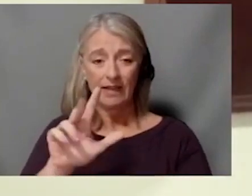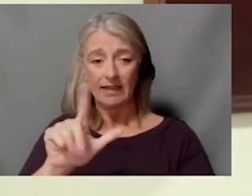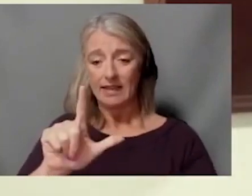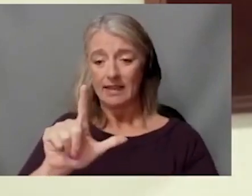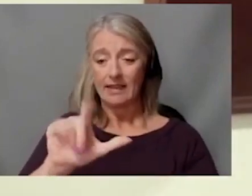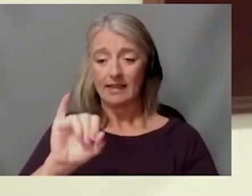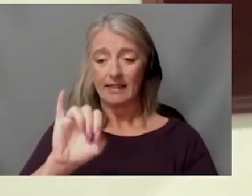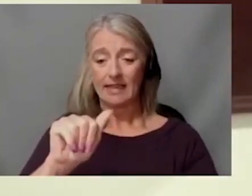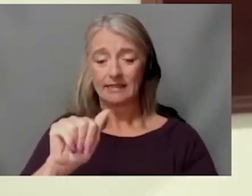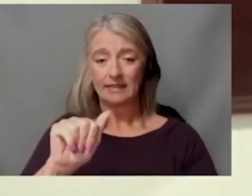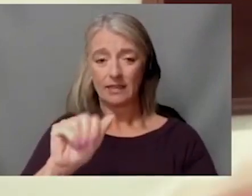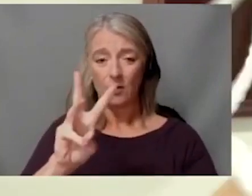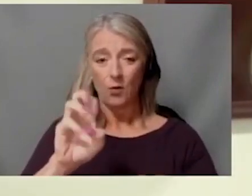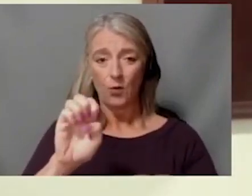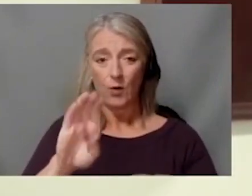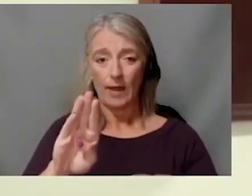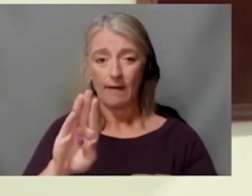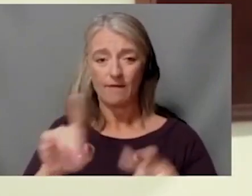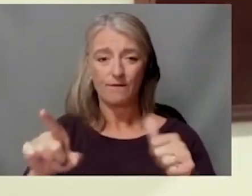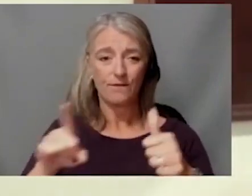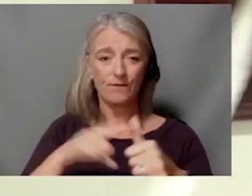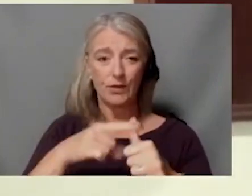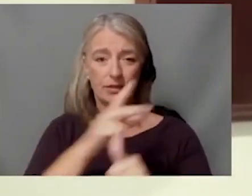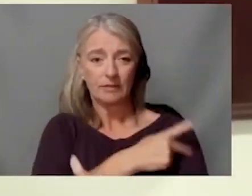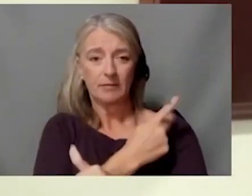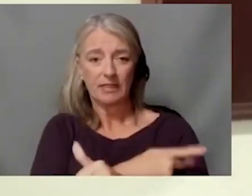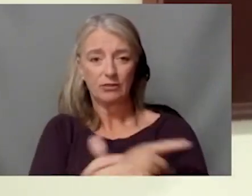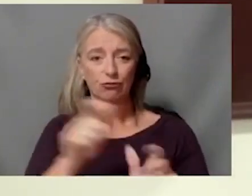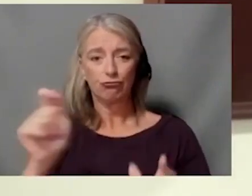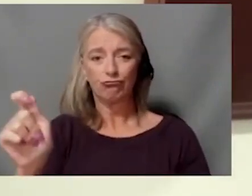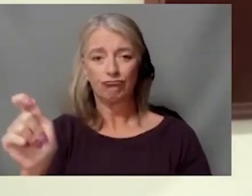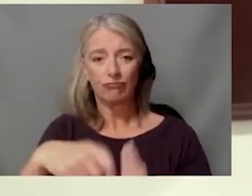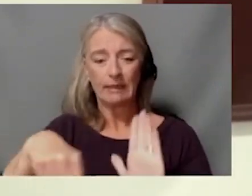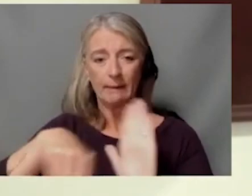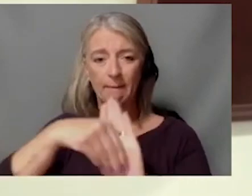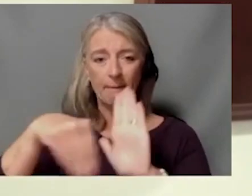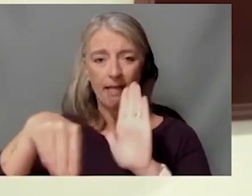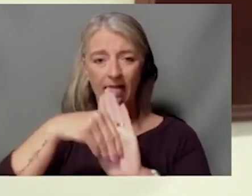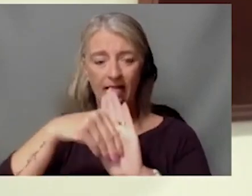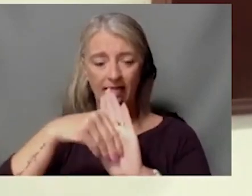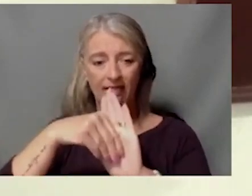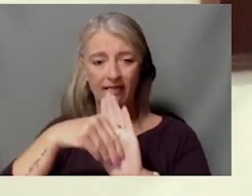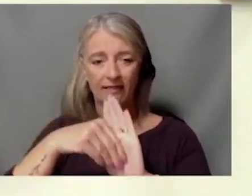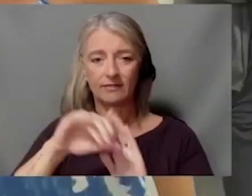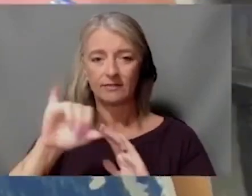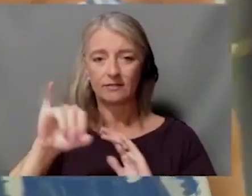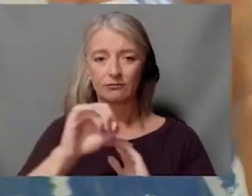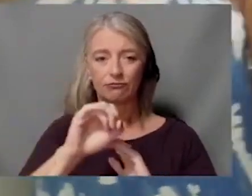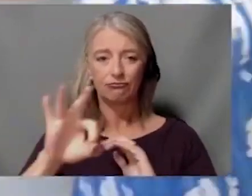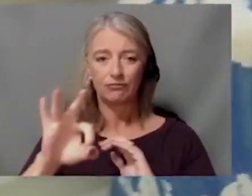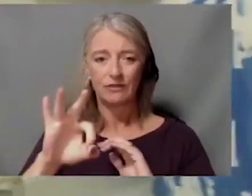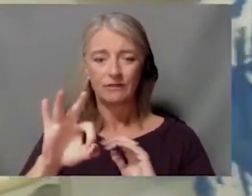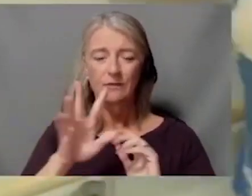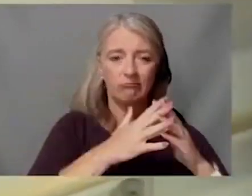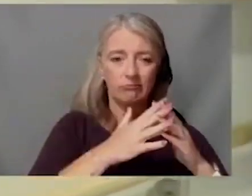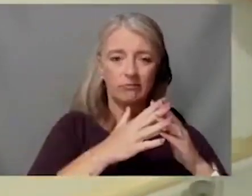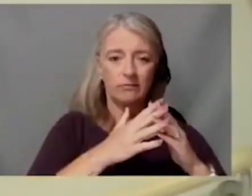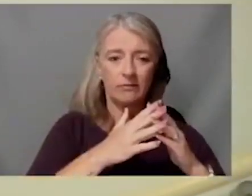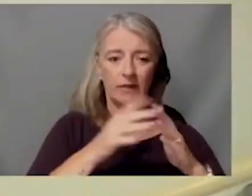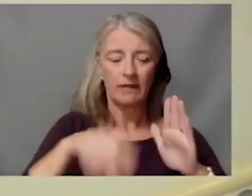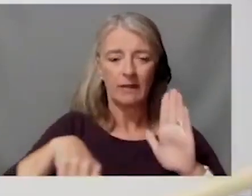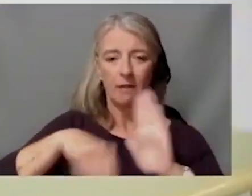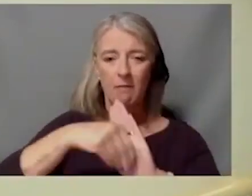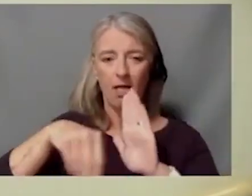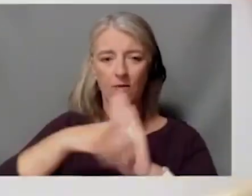the bell. Jeff, I've talked to you throughout this whole process from when we broke ground up until this bell ringing moment.